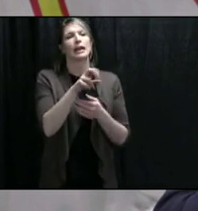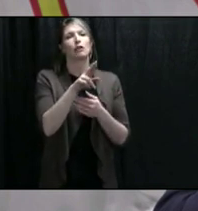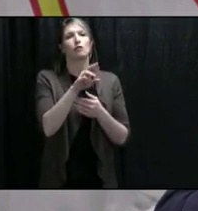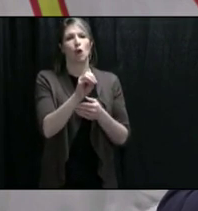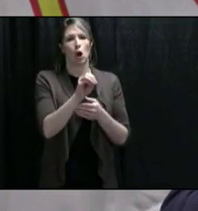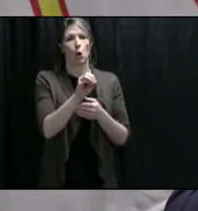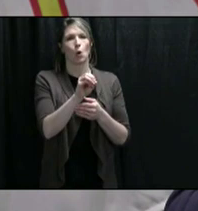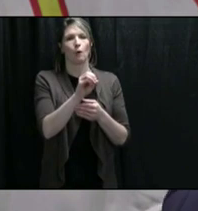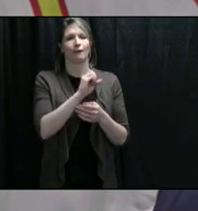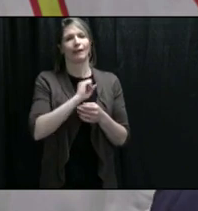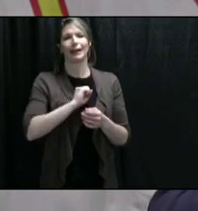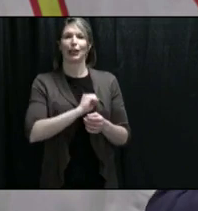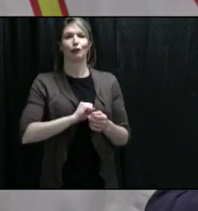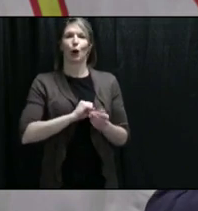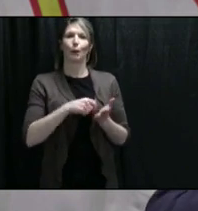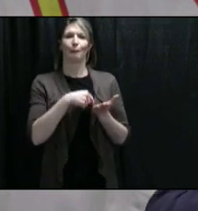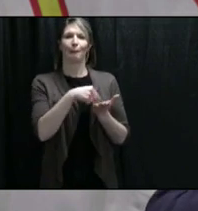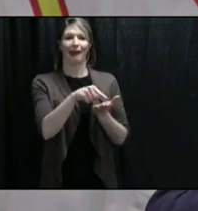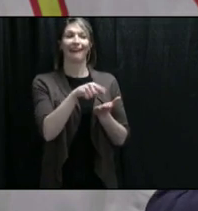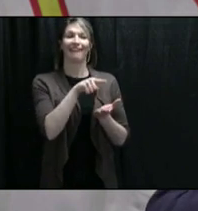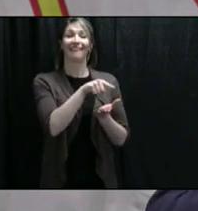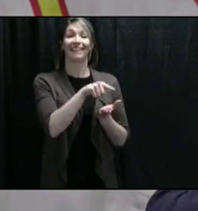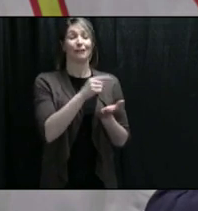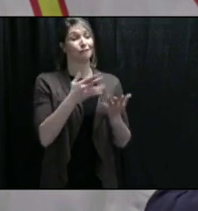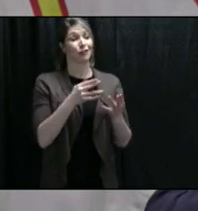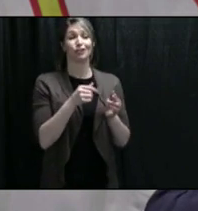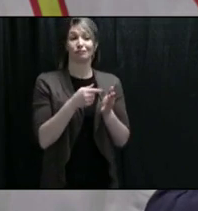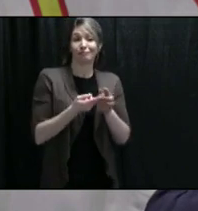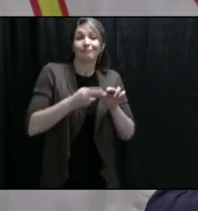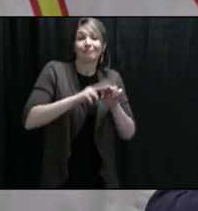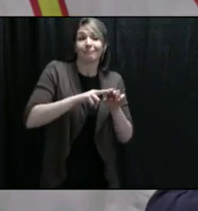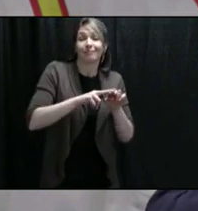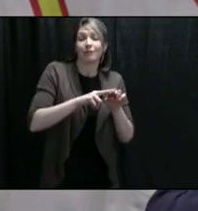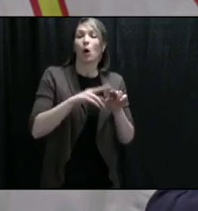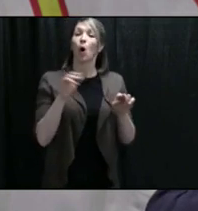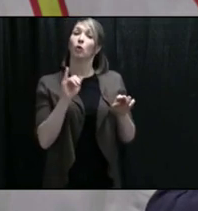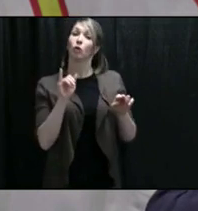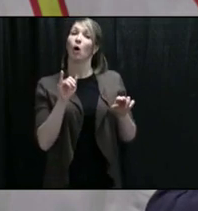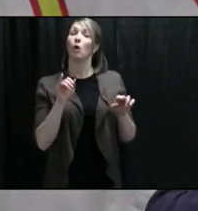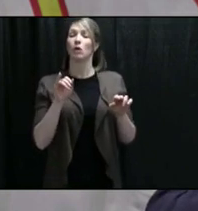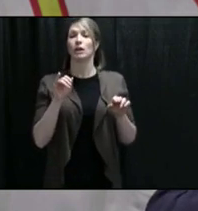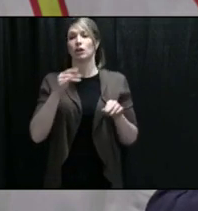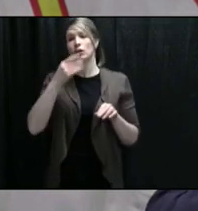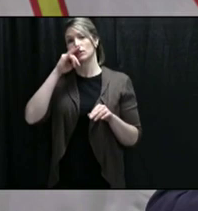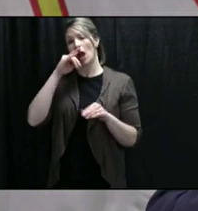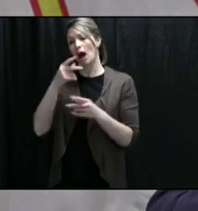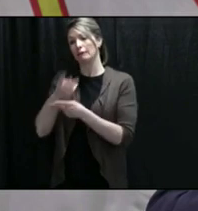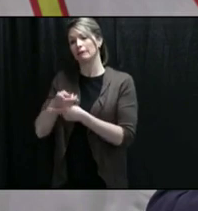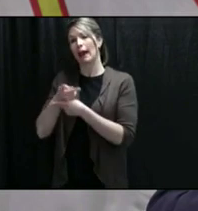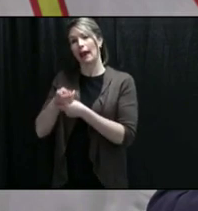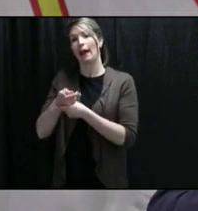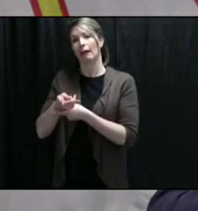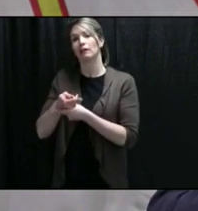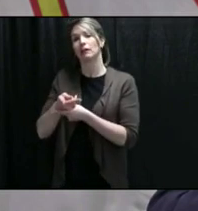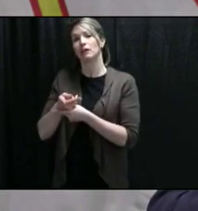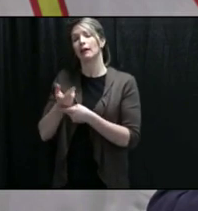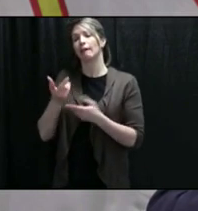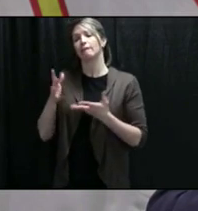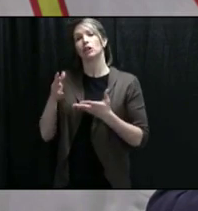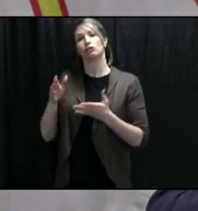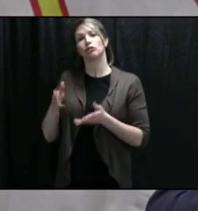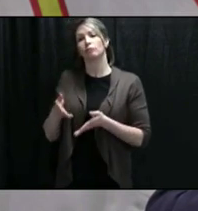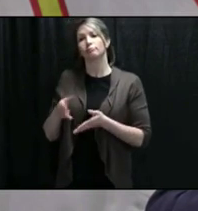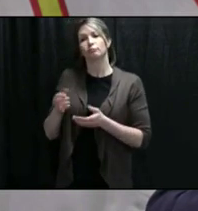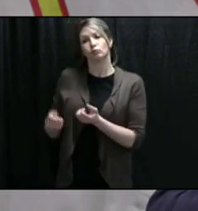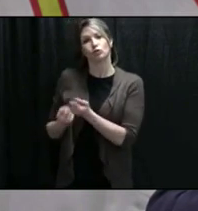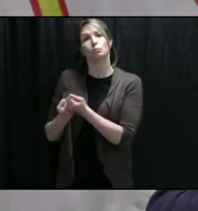those workers require child care services, and we've been able to work with them, and if they can provide a family child care space,